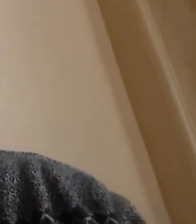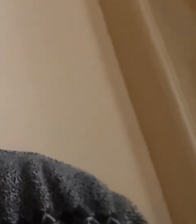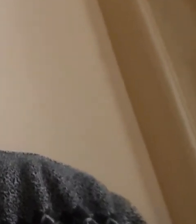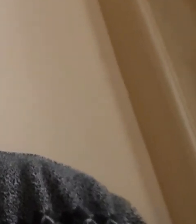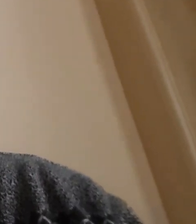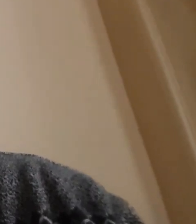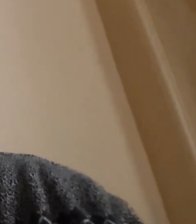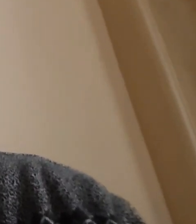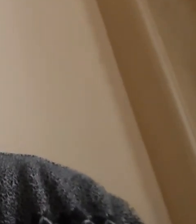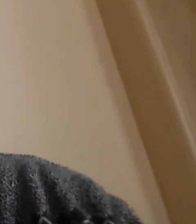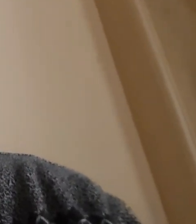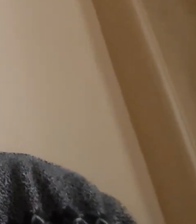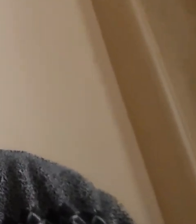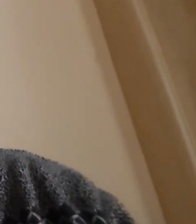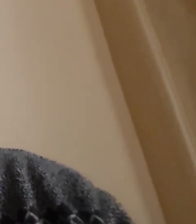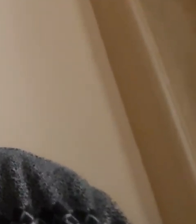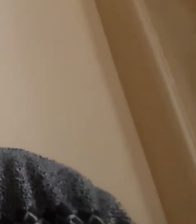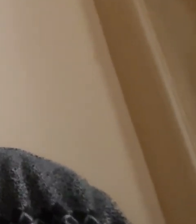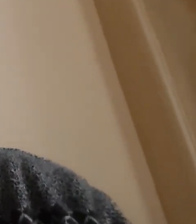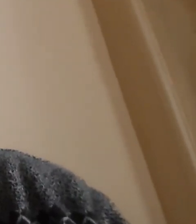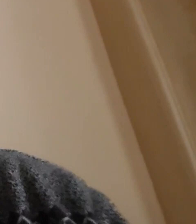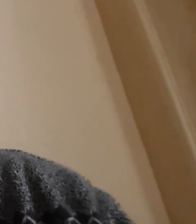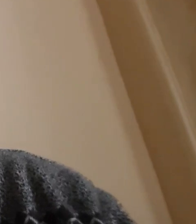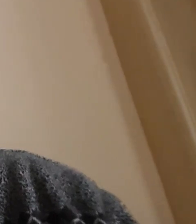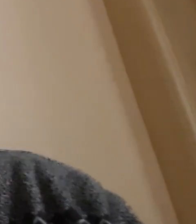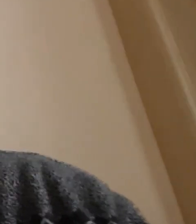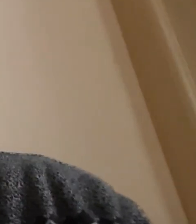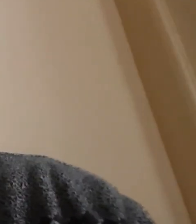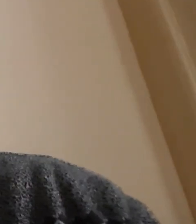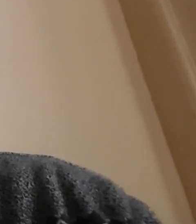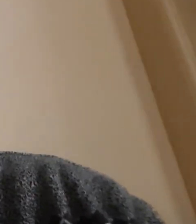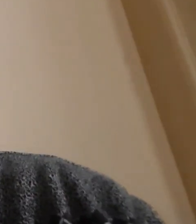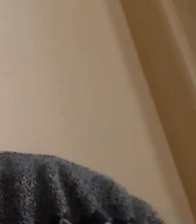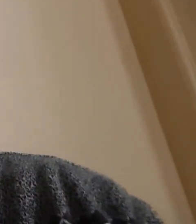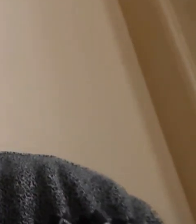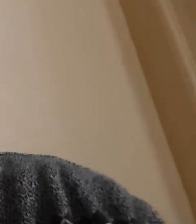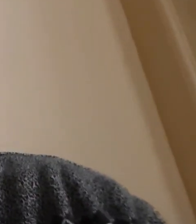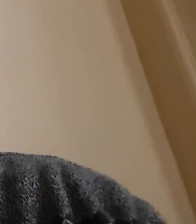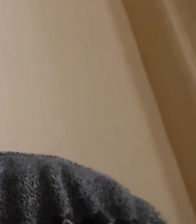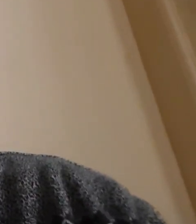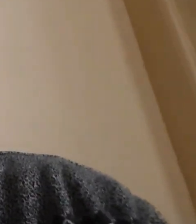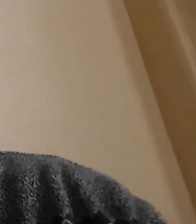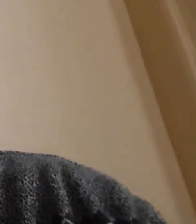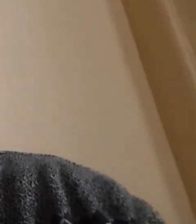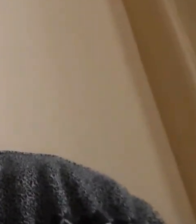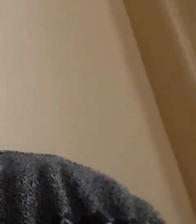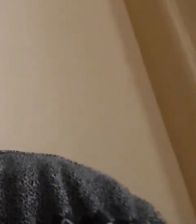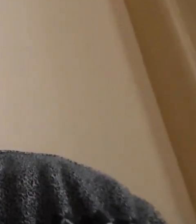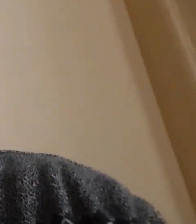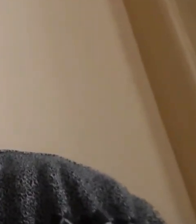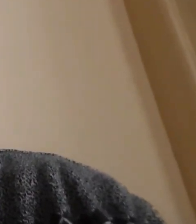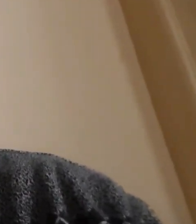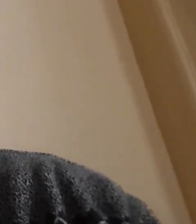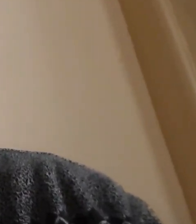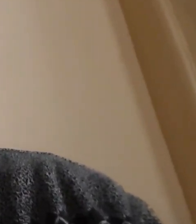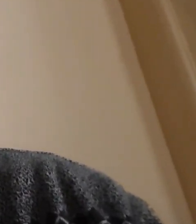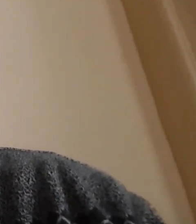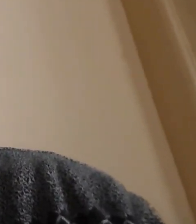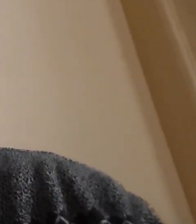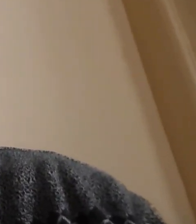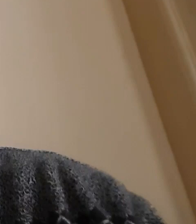and they said interesting subjects I want to share with you all.